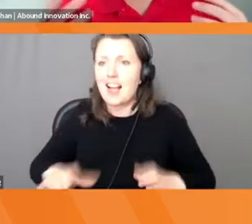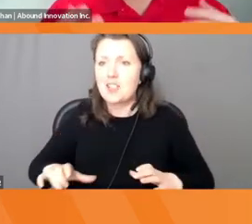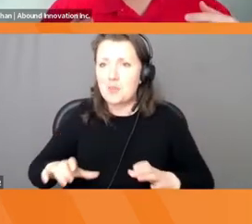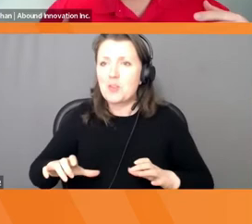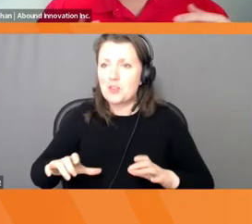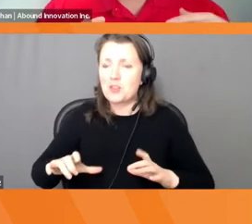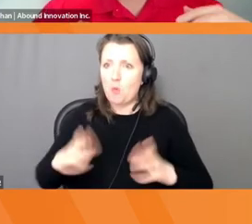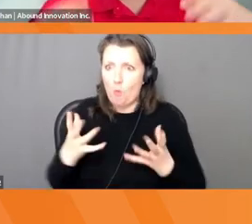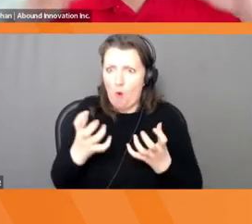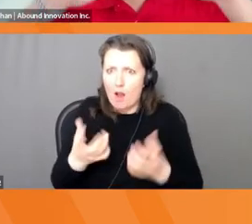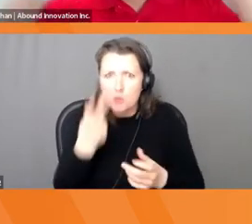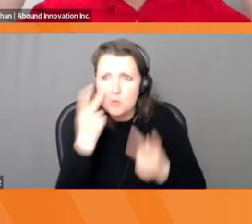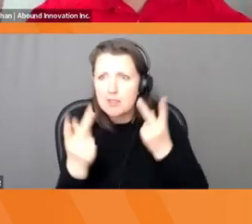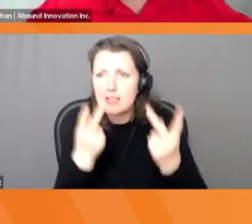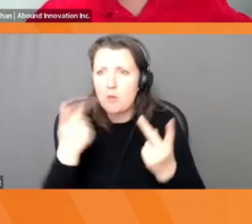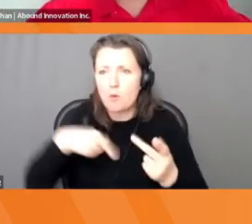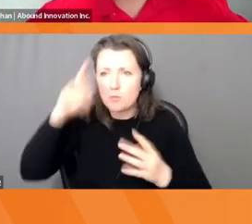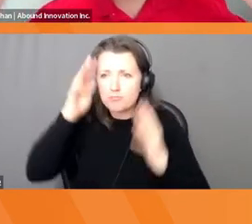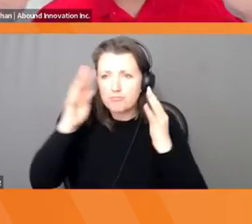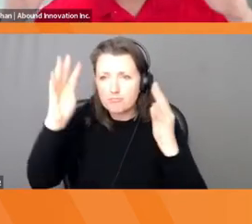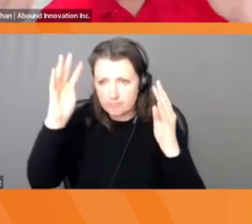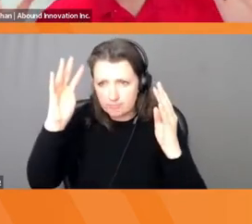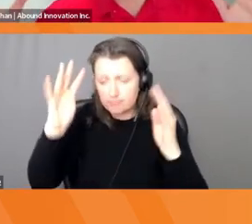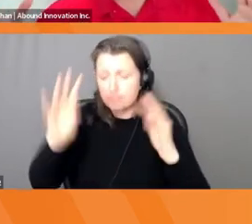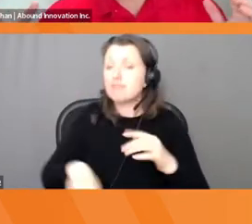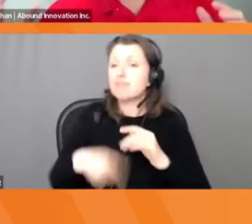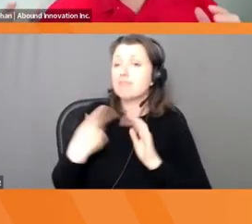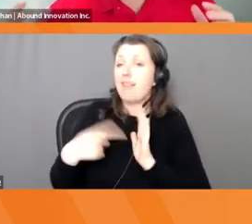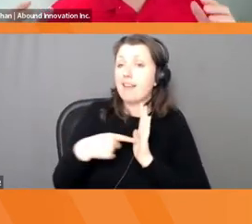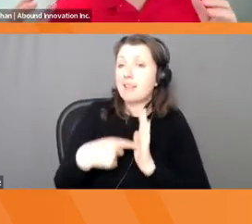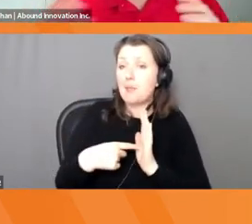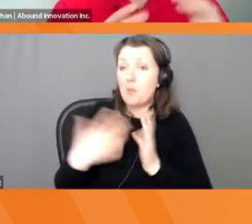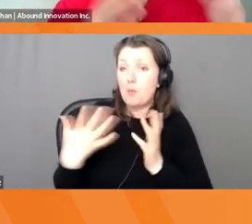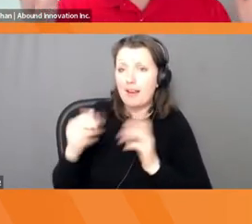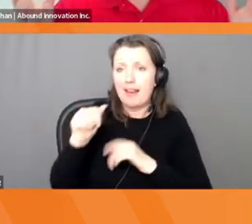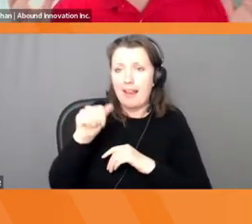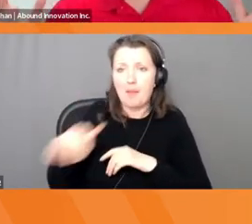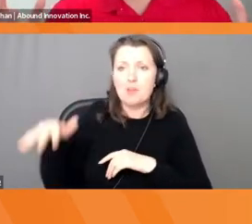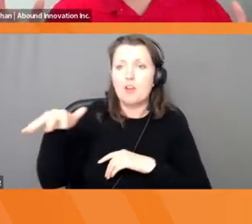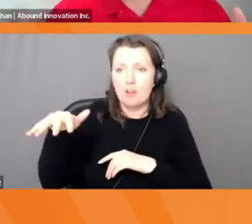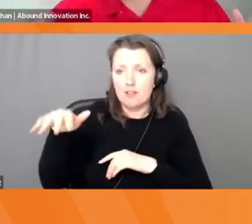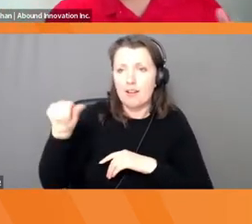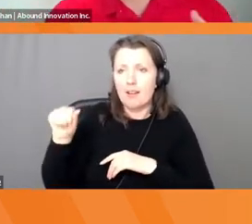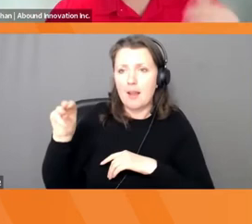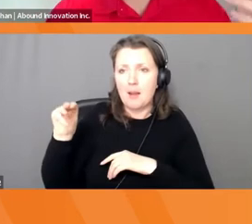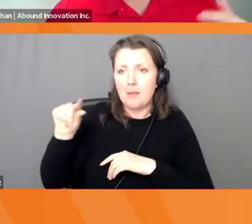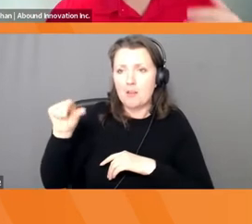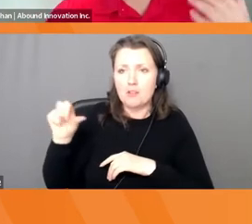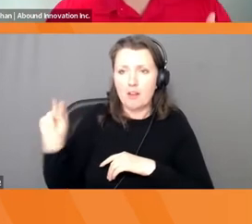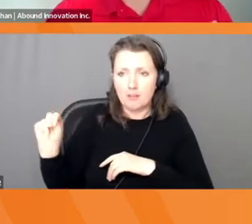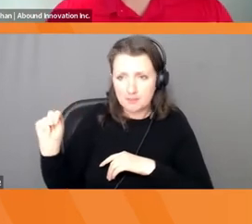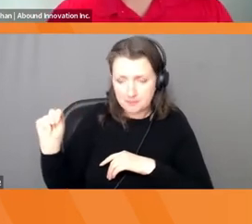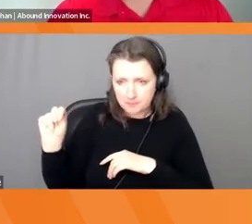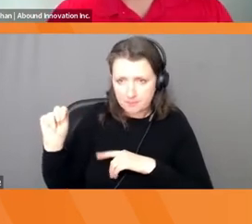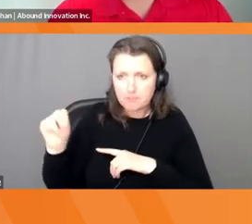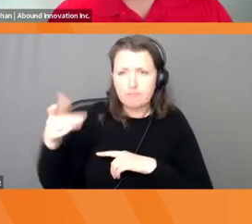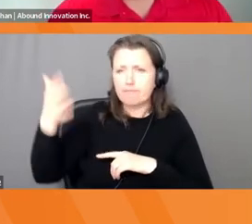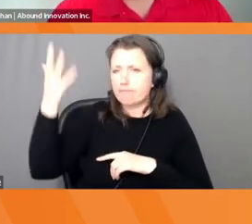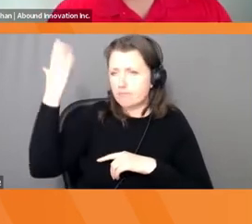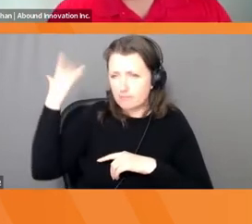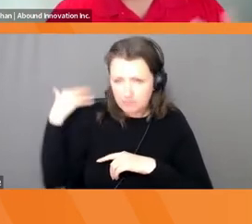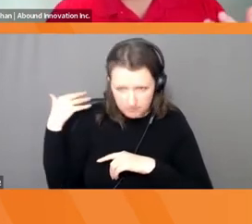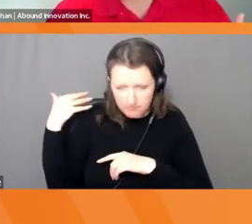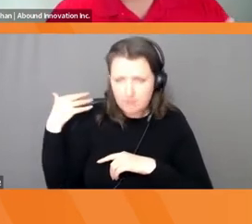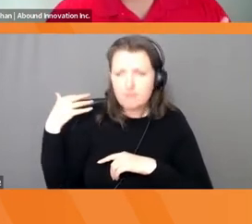Amazon, to me, is like the king of convenience of brands, right? We prying back in the day was like, hey, you can buy stuff online.